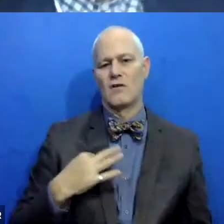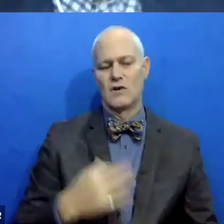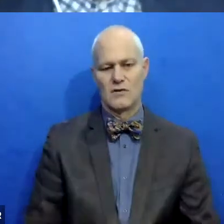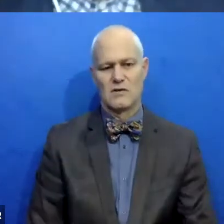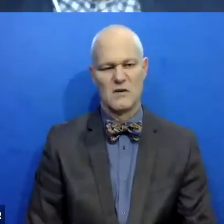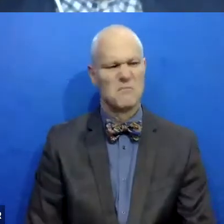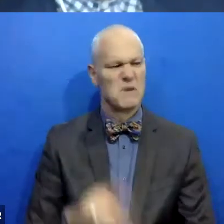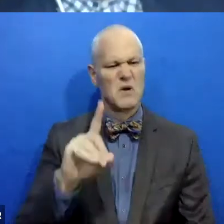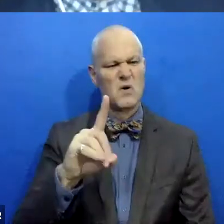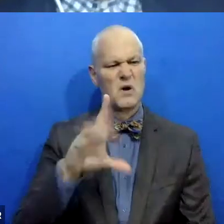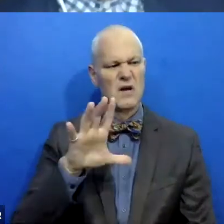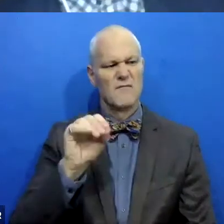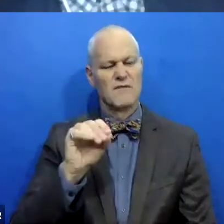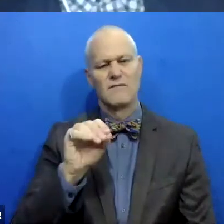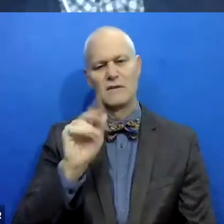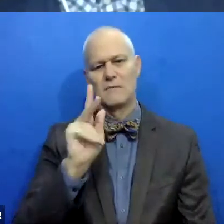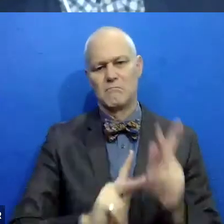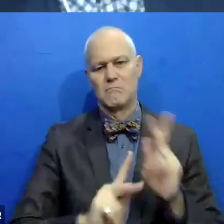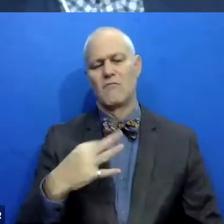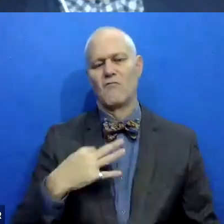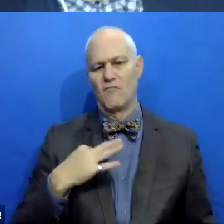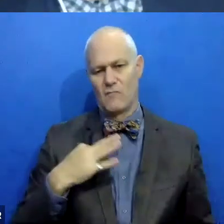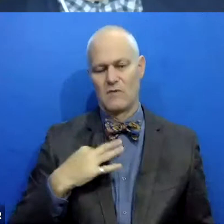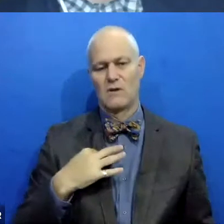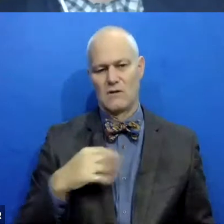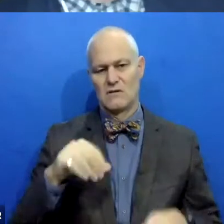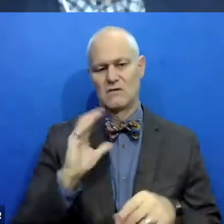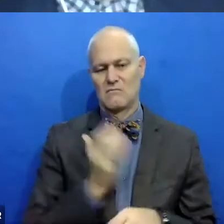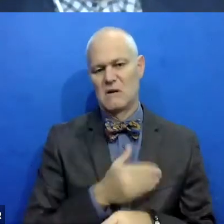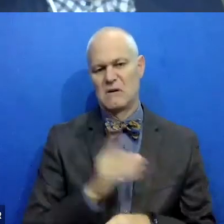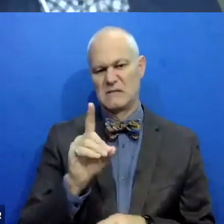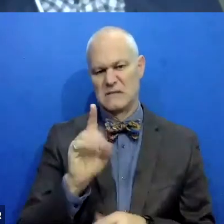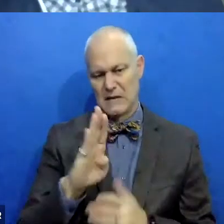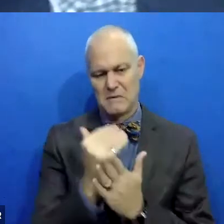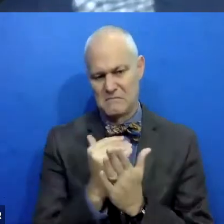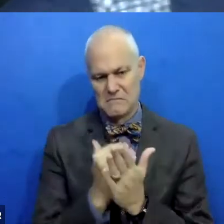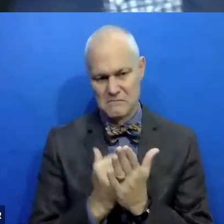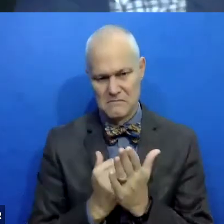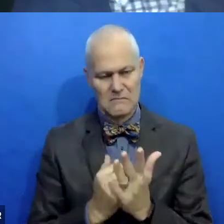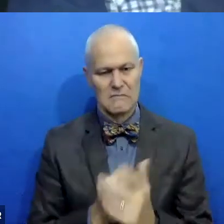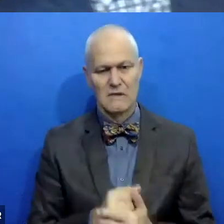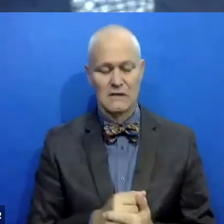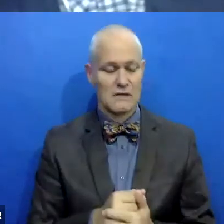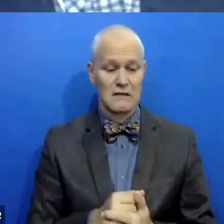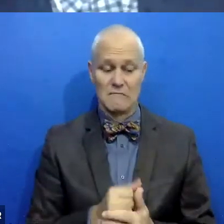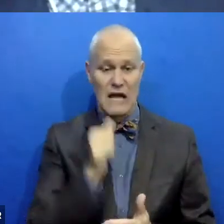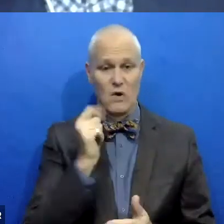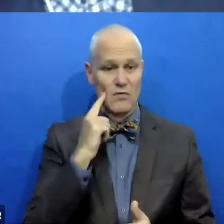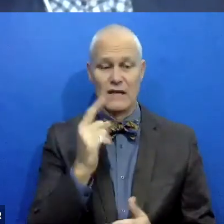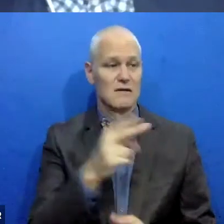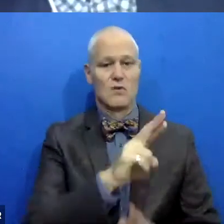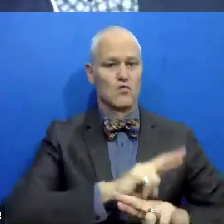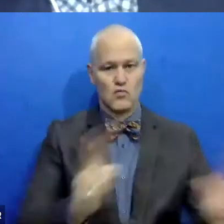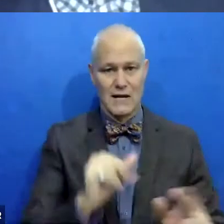157 folks in our volunteer, uh, database right now. And I don't think nearly that many would be prepared to jump into a circle